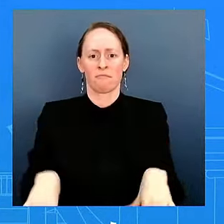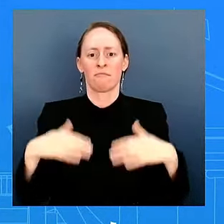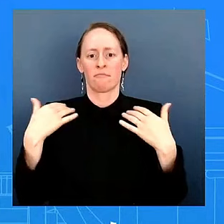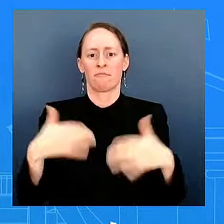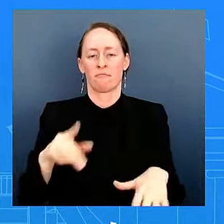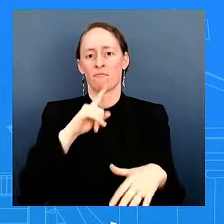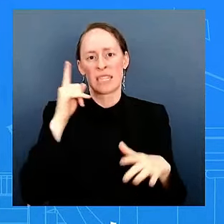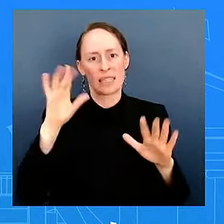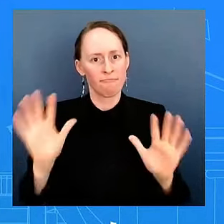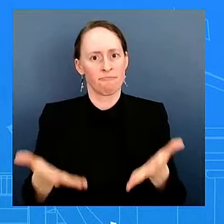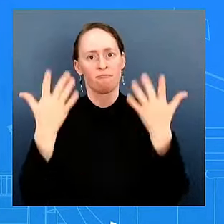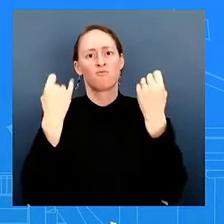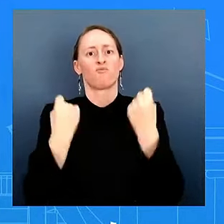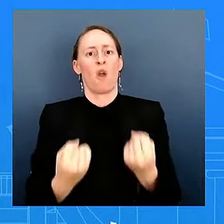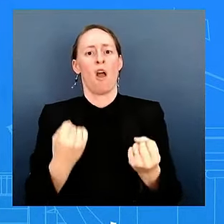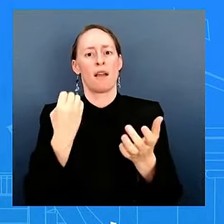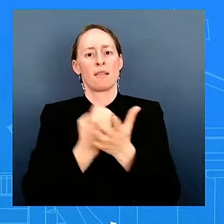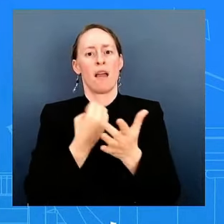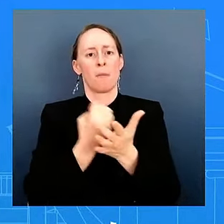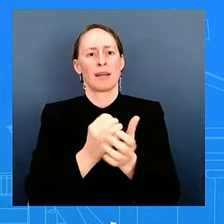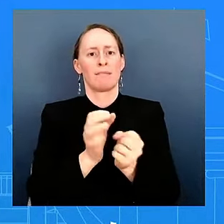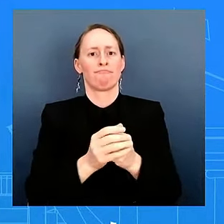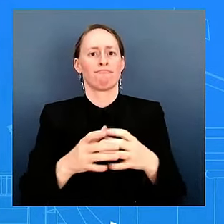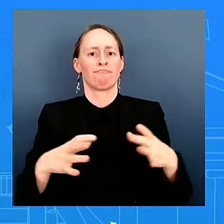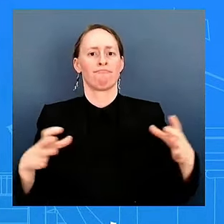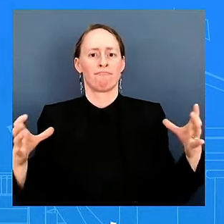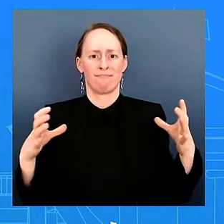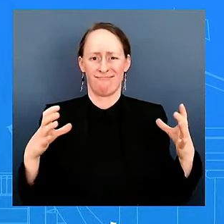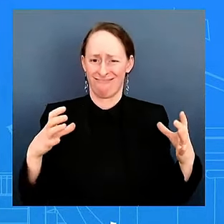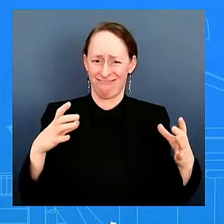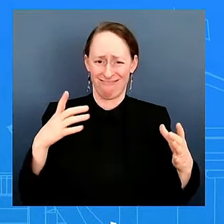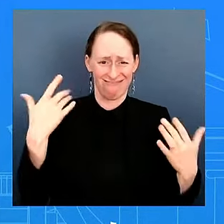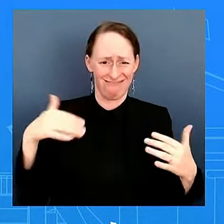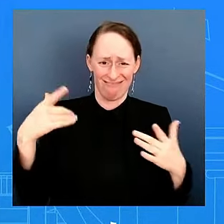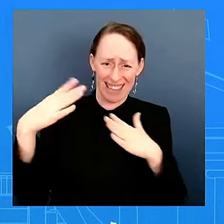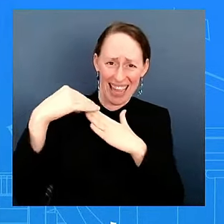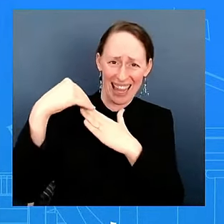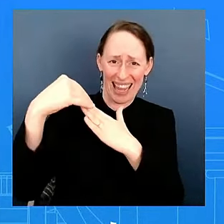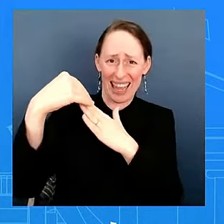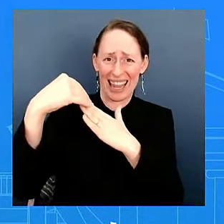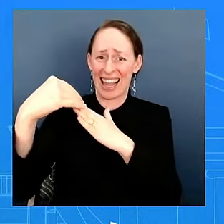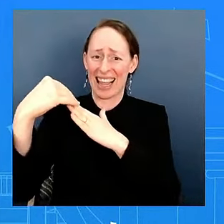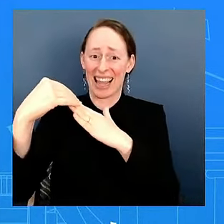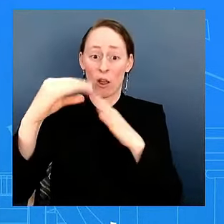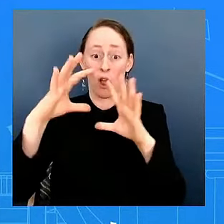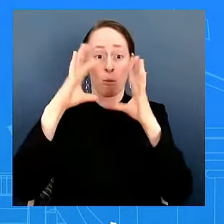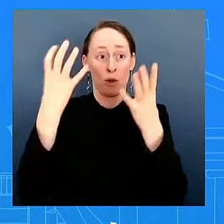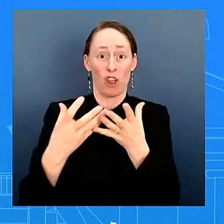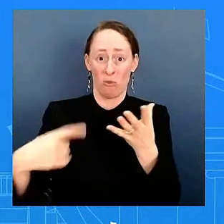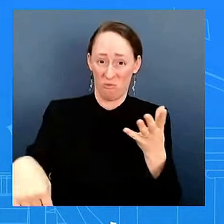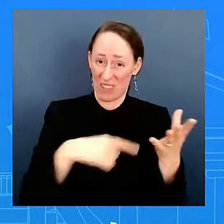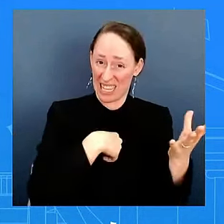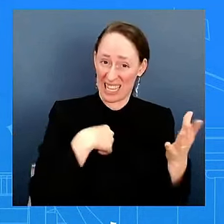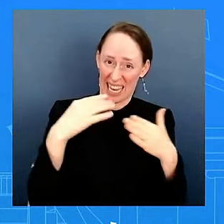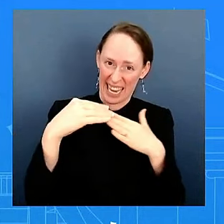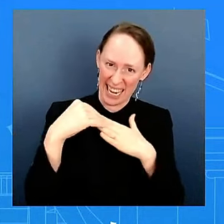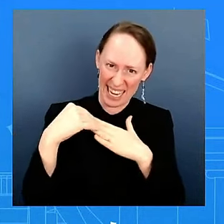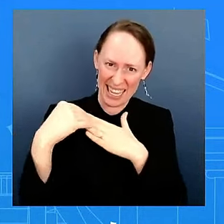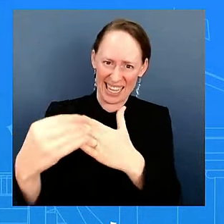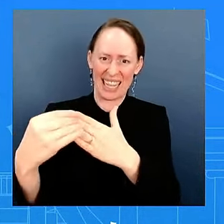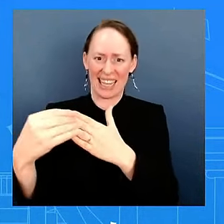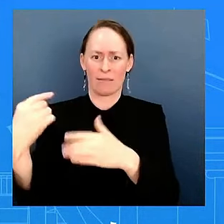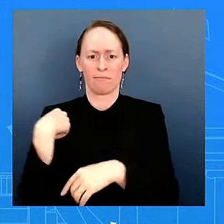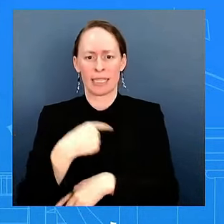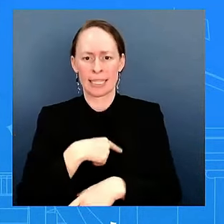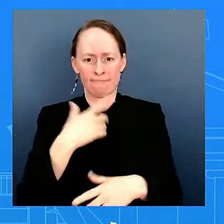an economy that's the strongest, a leading economy that's the strongest in the world, really deal with healthcare, lowering costs for Americans, whether it's healthcare,